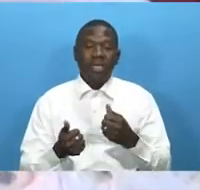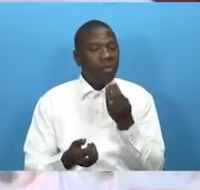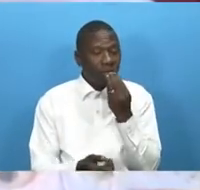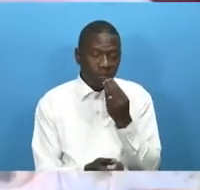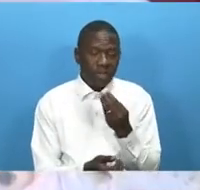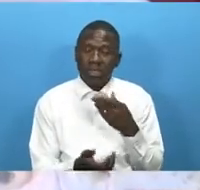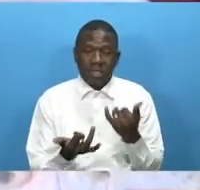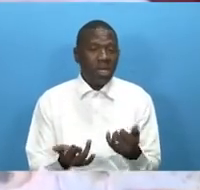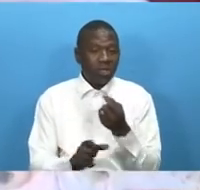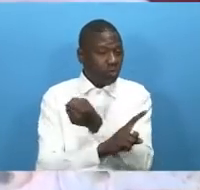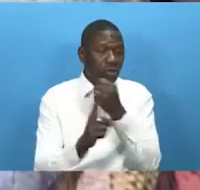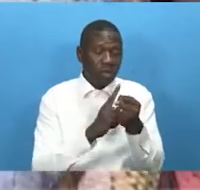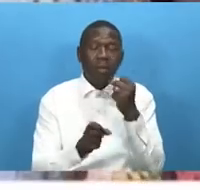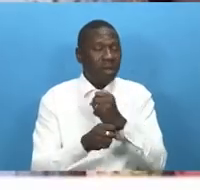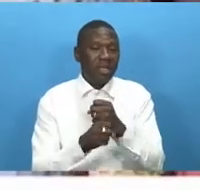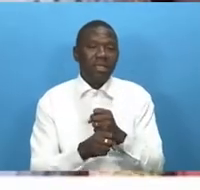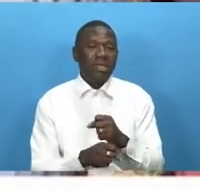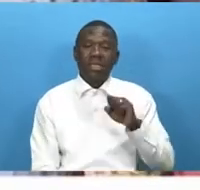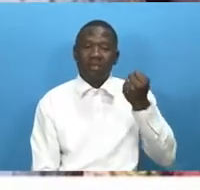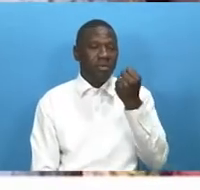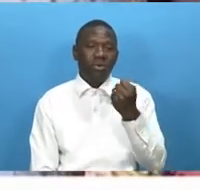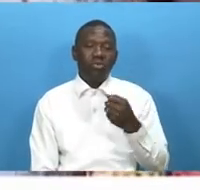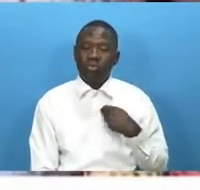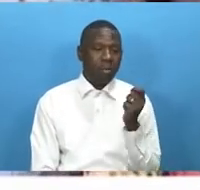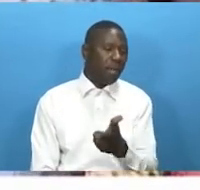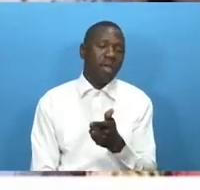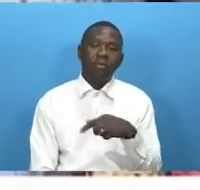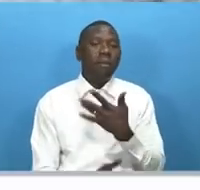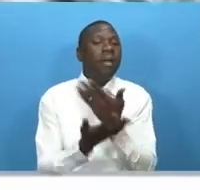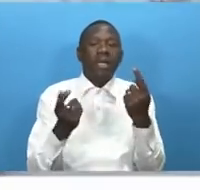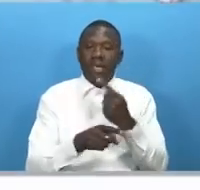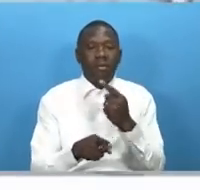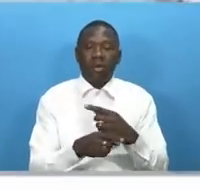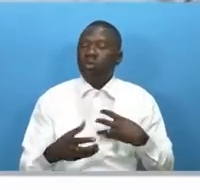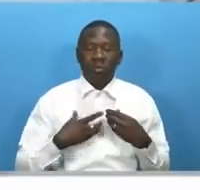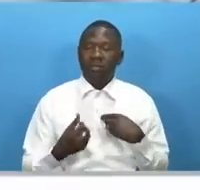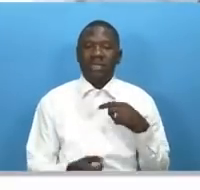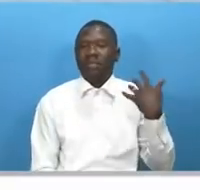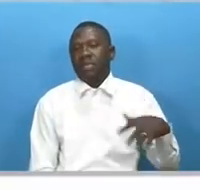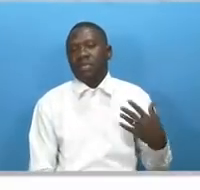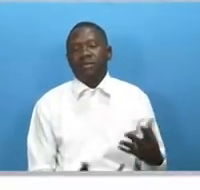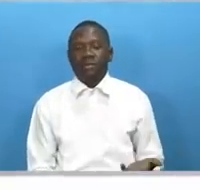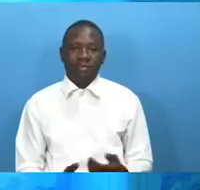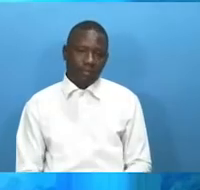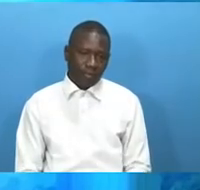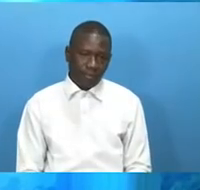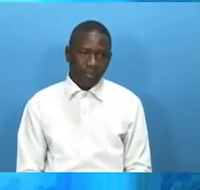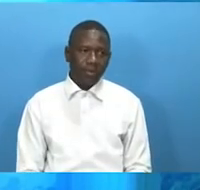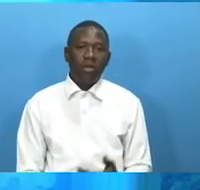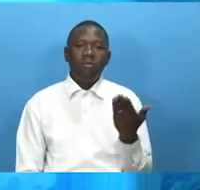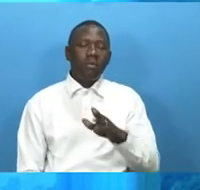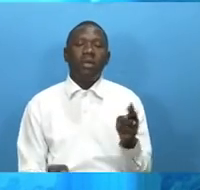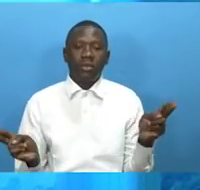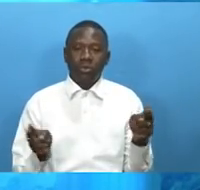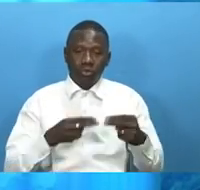making this staple unaffordable for many gambians reporting for q tv news i am omar pijalo from that